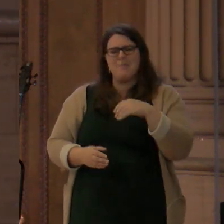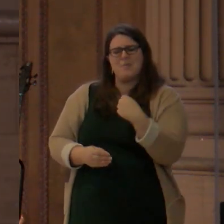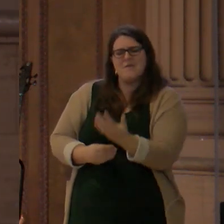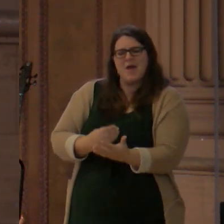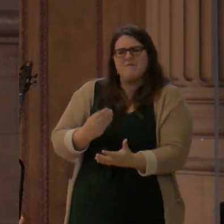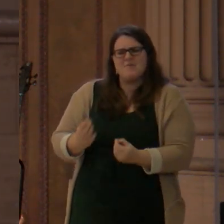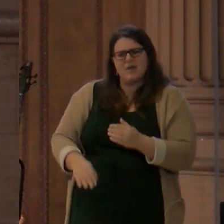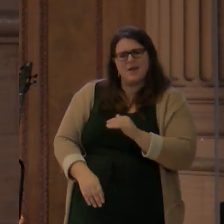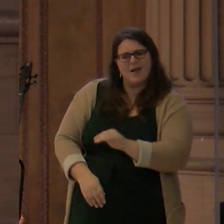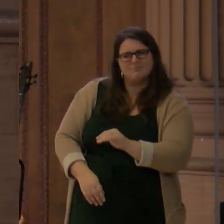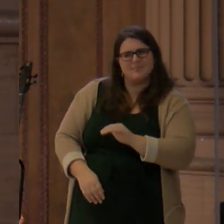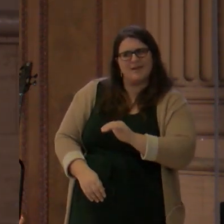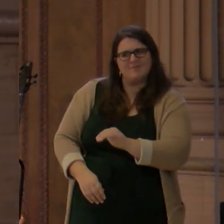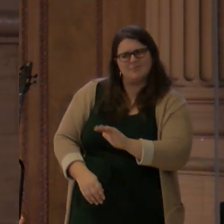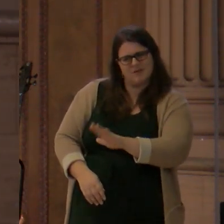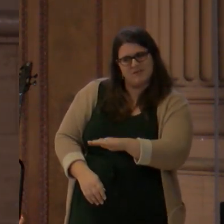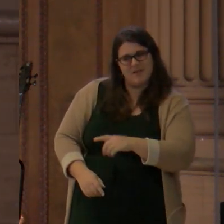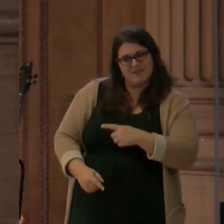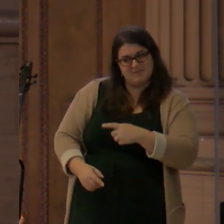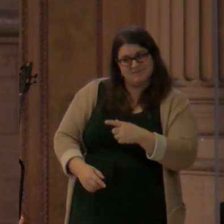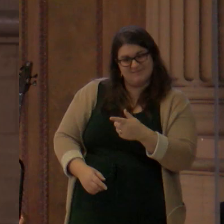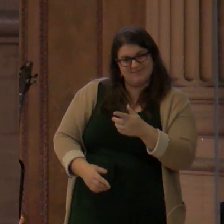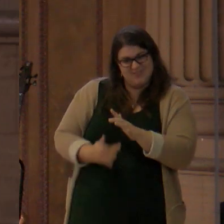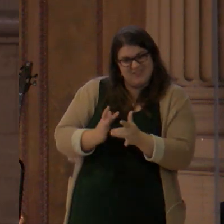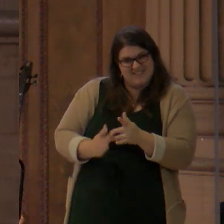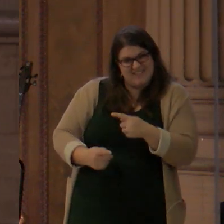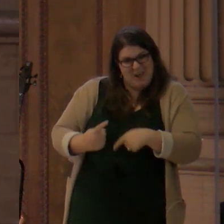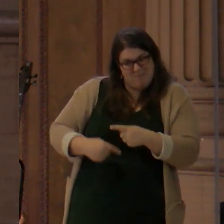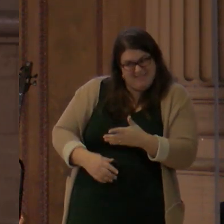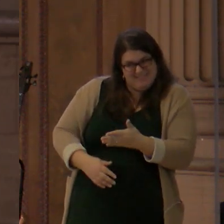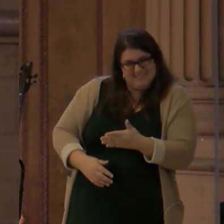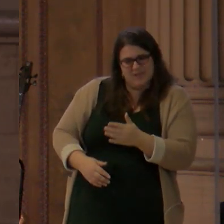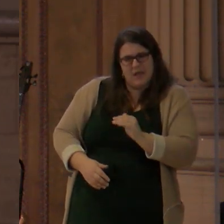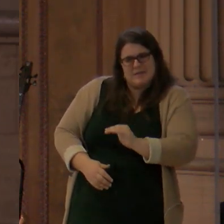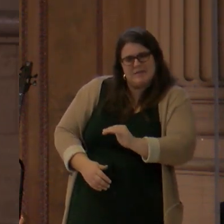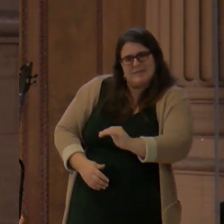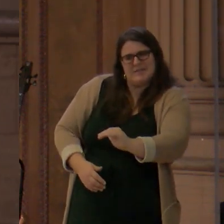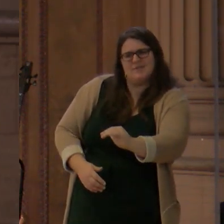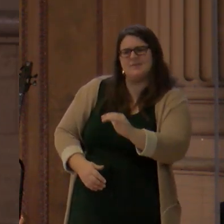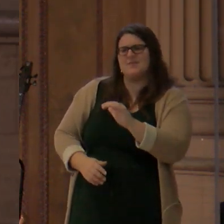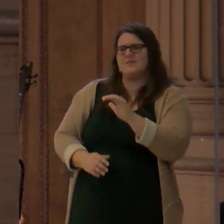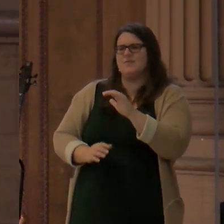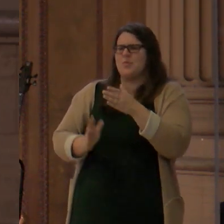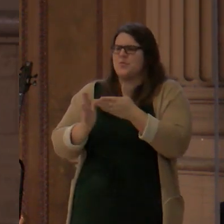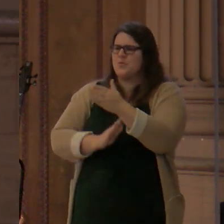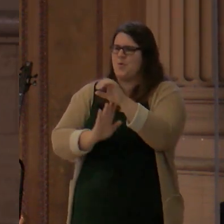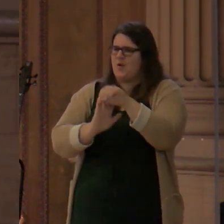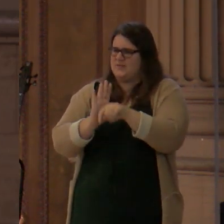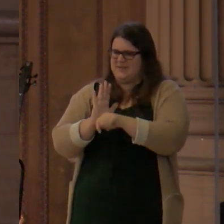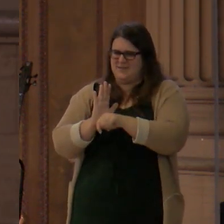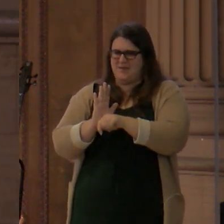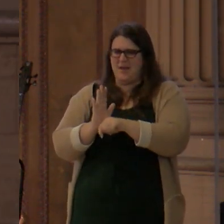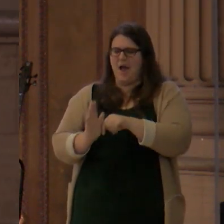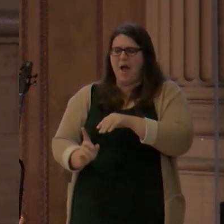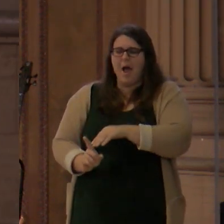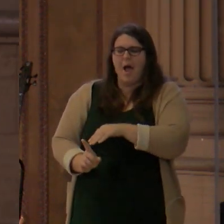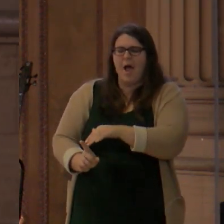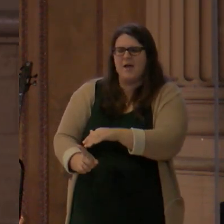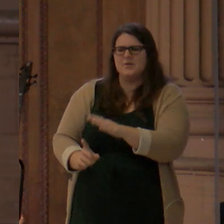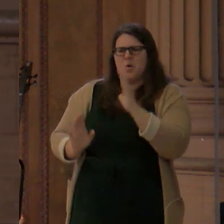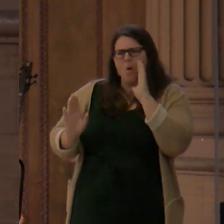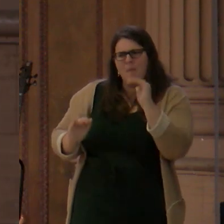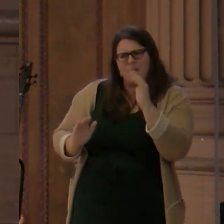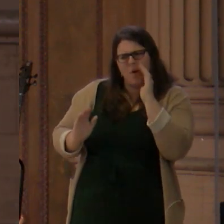these prophecies and these images all throughout the Old Testament. And so this morning, what we're going to do with the Advent theme of hope,